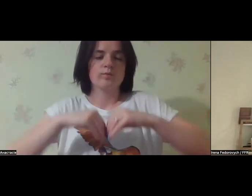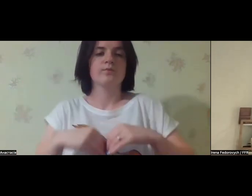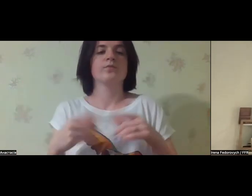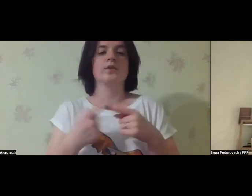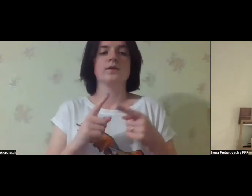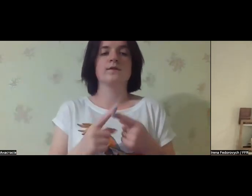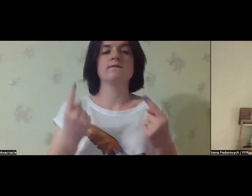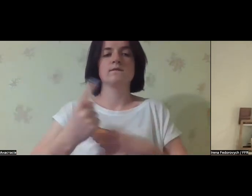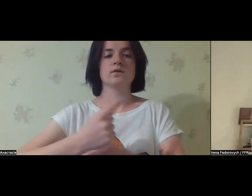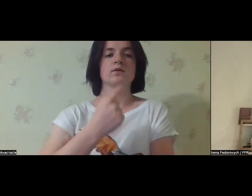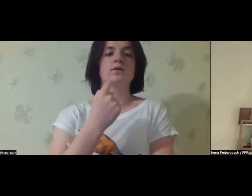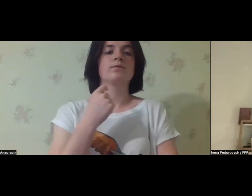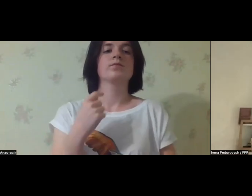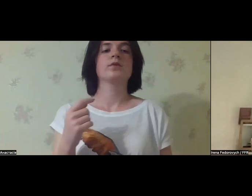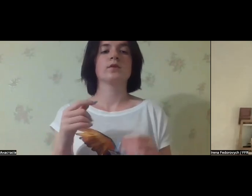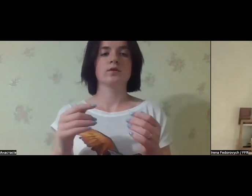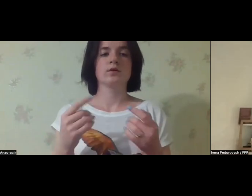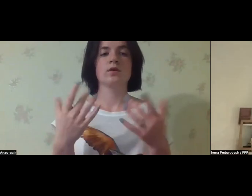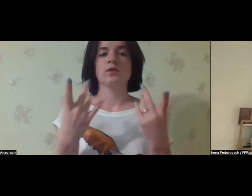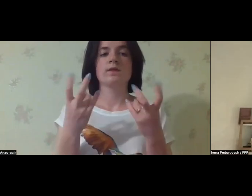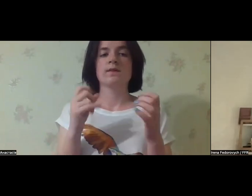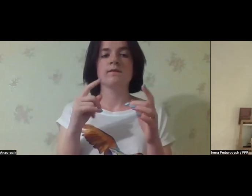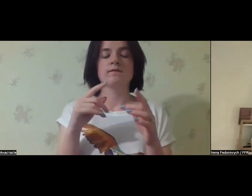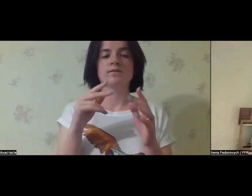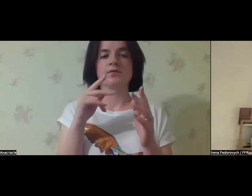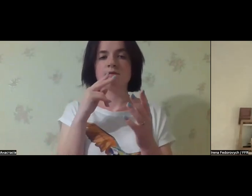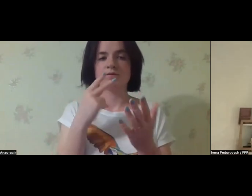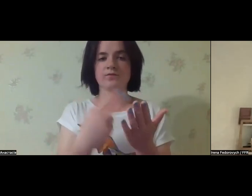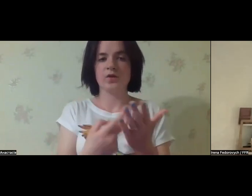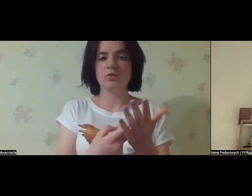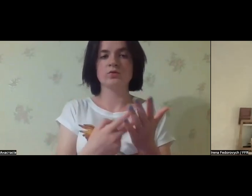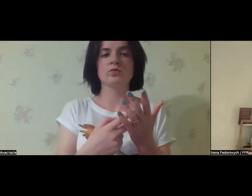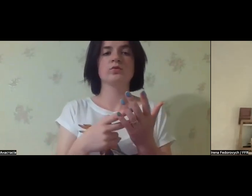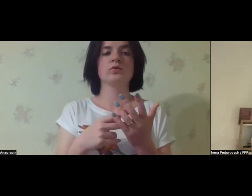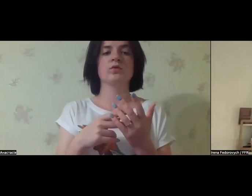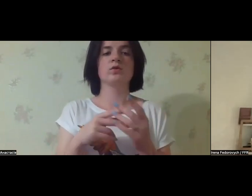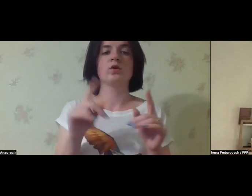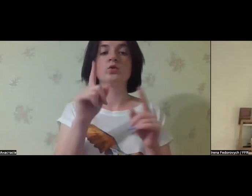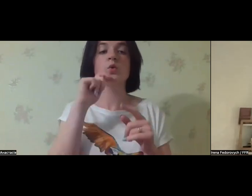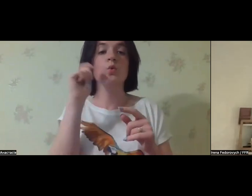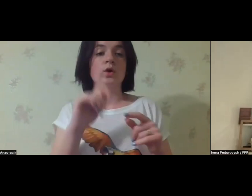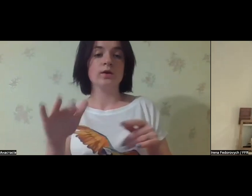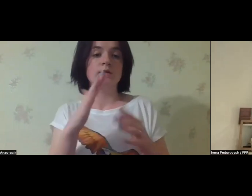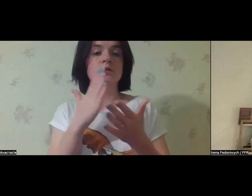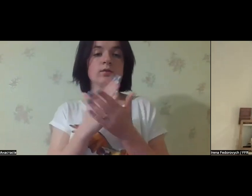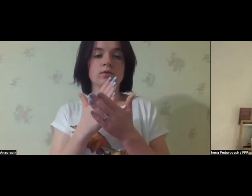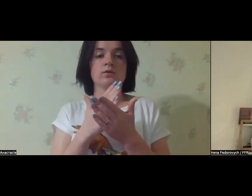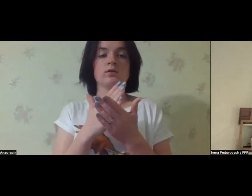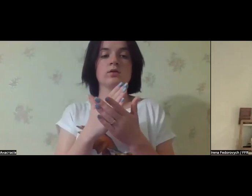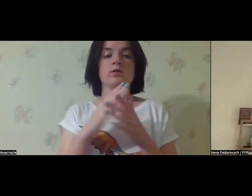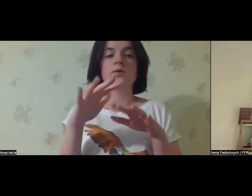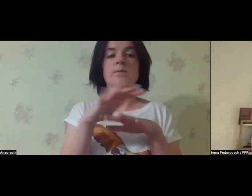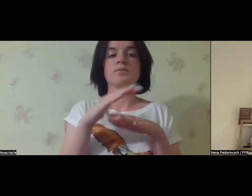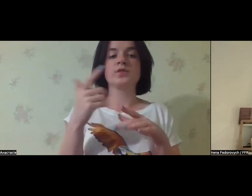And this is a huge issue because Ukrainian NGOs and international NGOs,